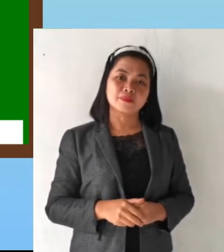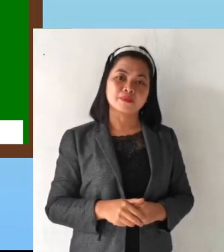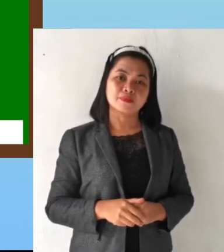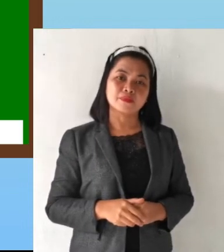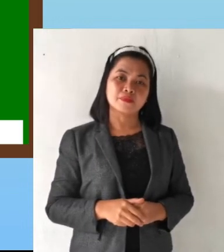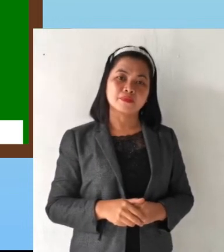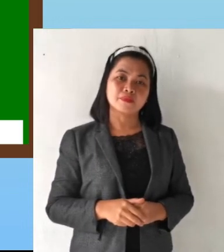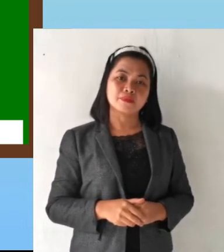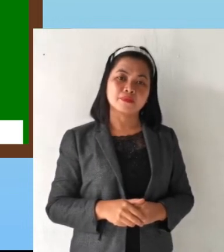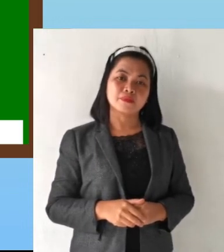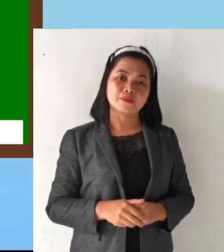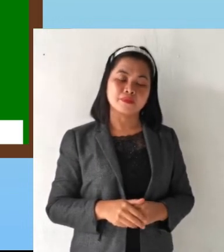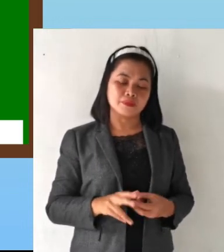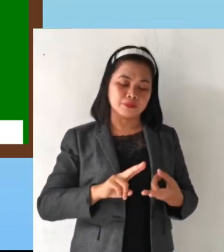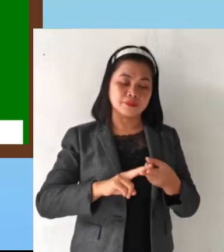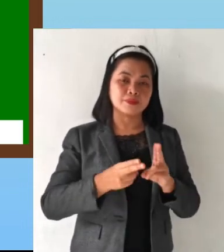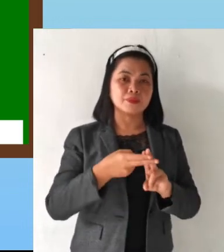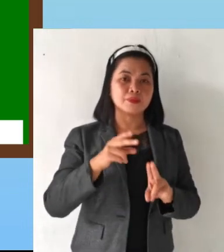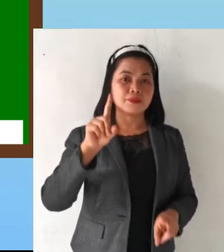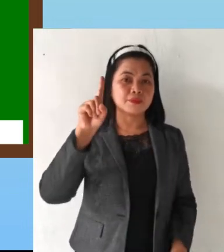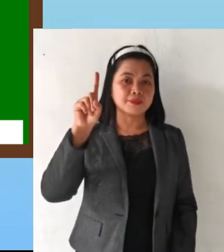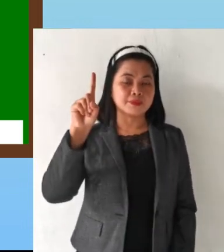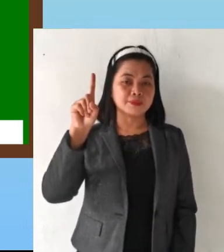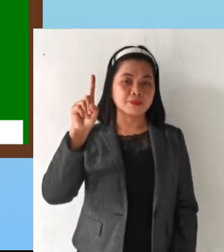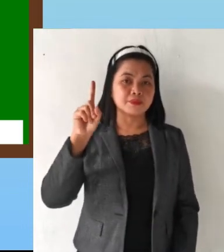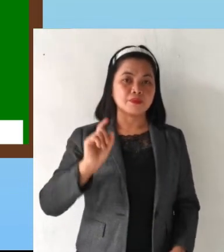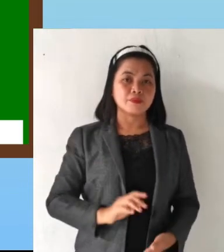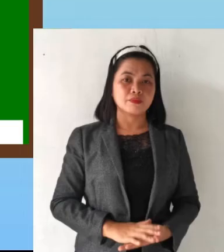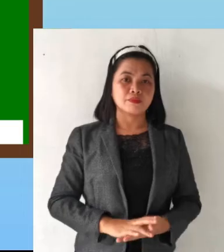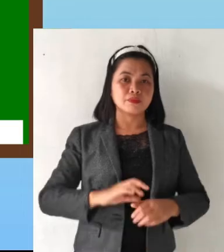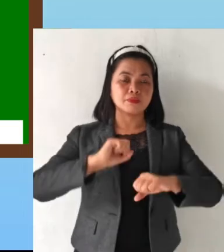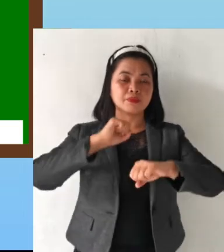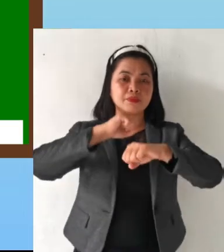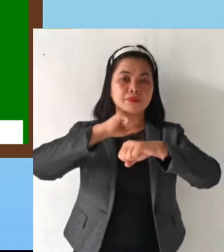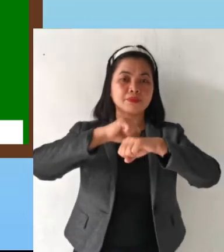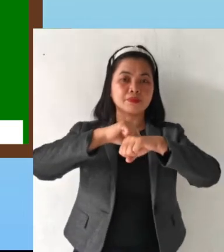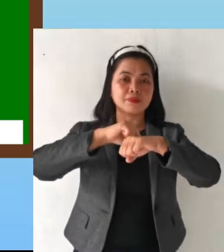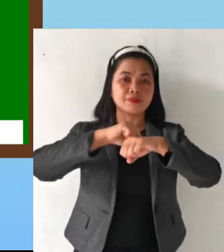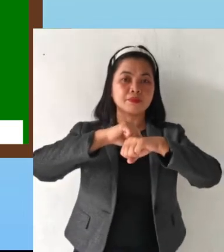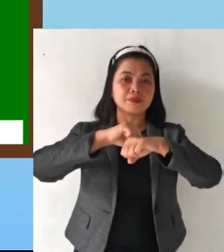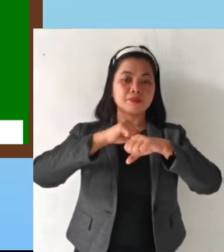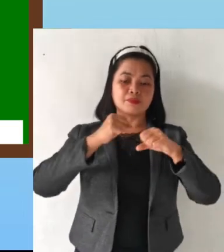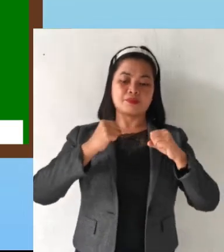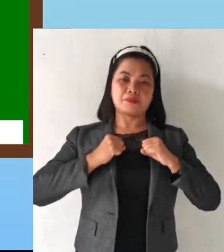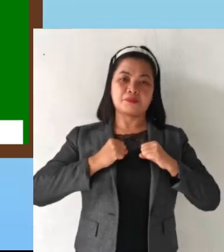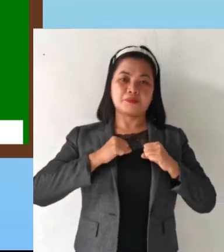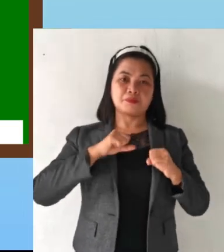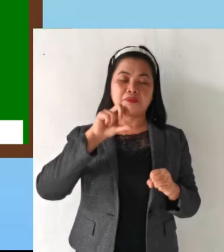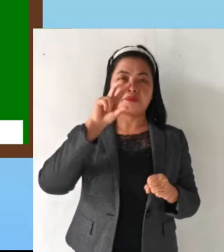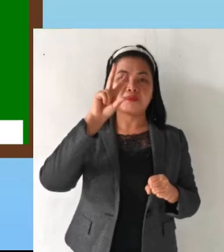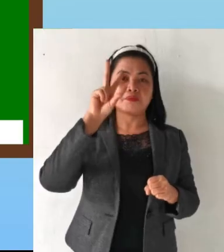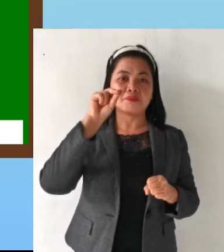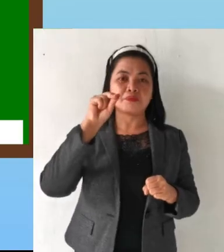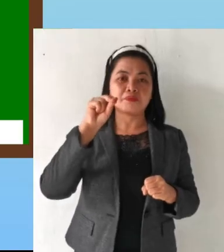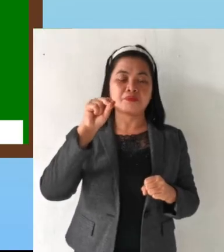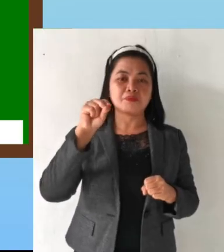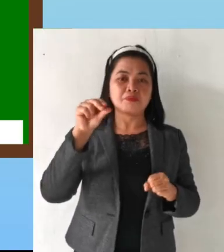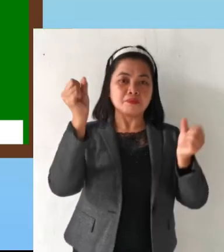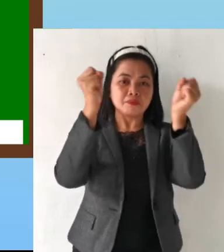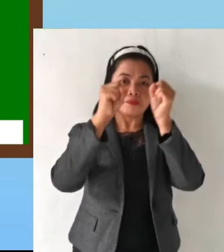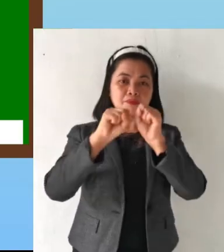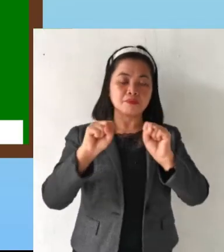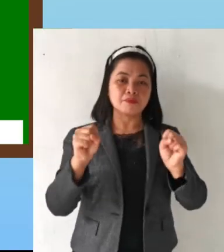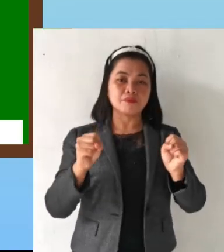Number 1 Solid has no definite shape